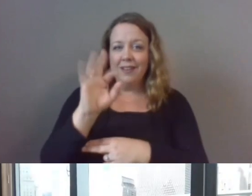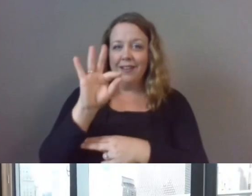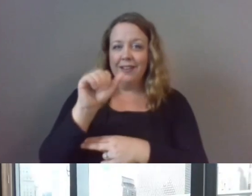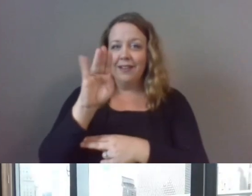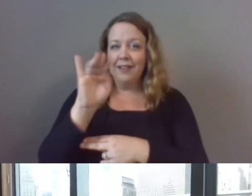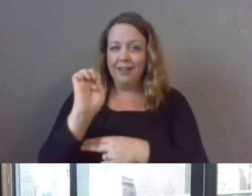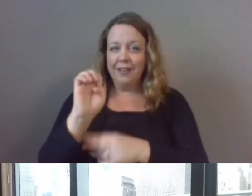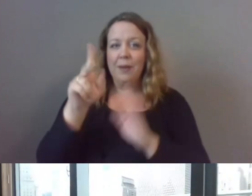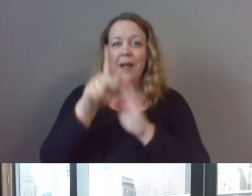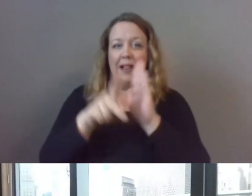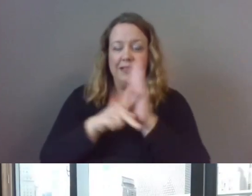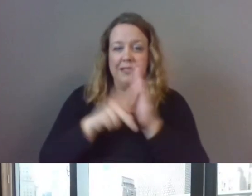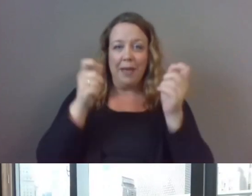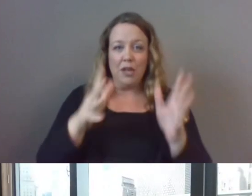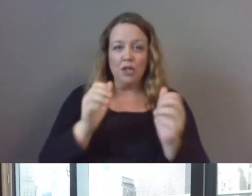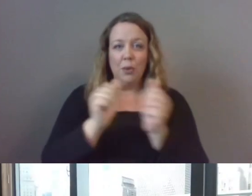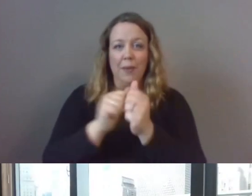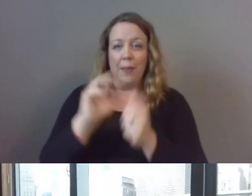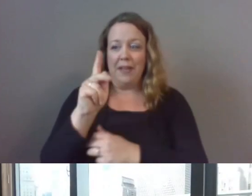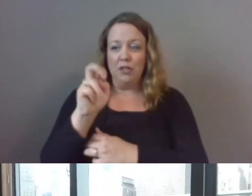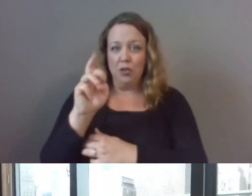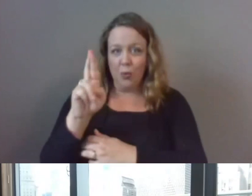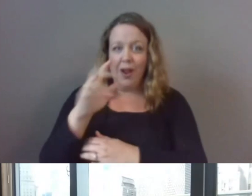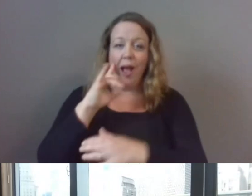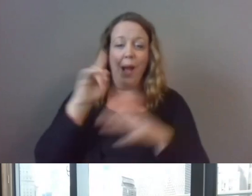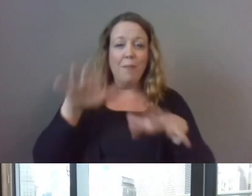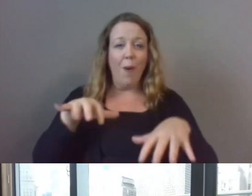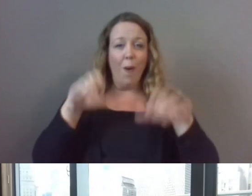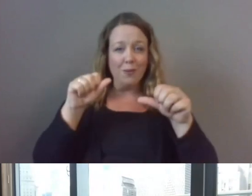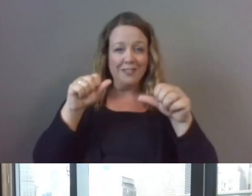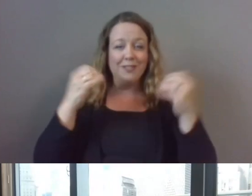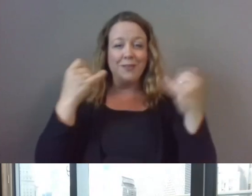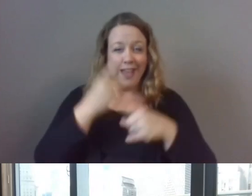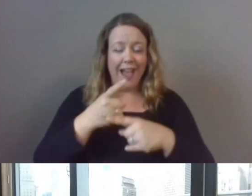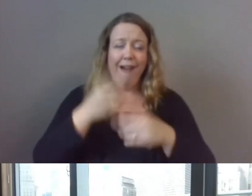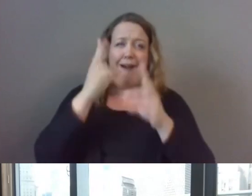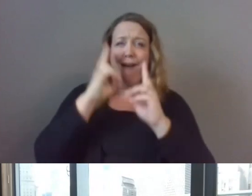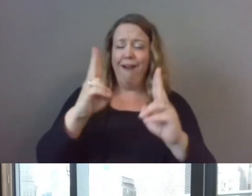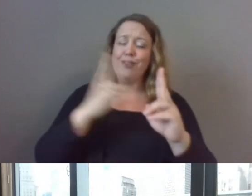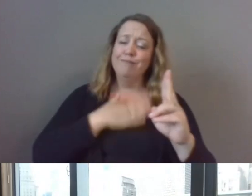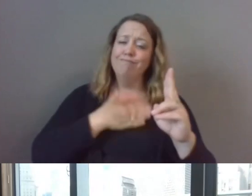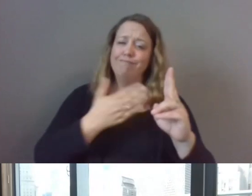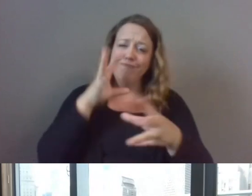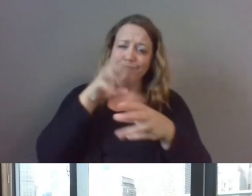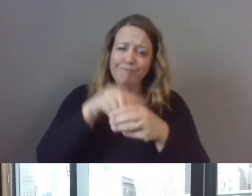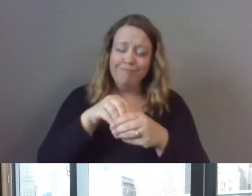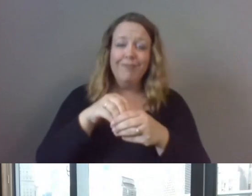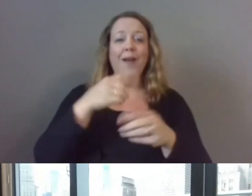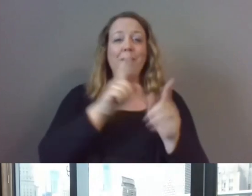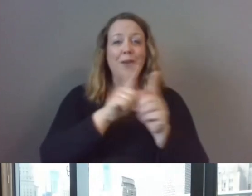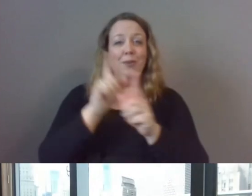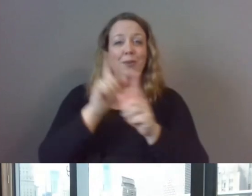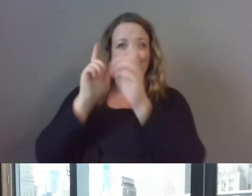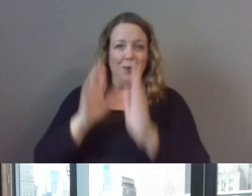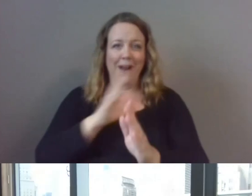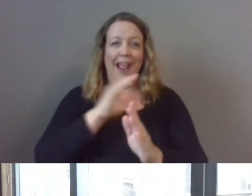Manager with Mentor. I'll be your host and it's an honor to be with you all today. I'm also a mentee and a mentor myself and when I think about the